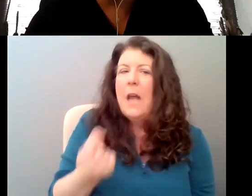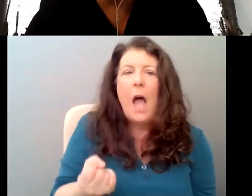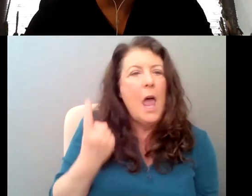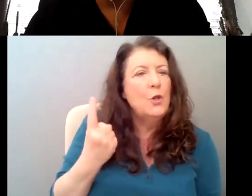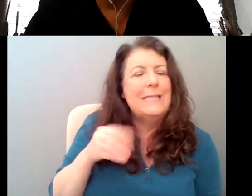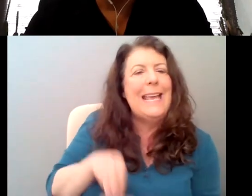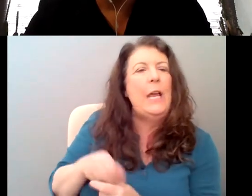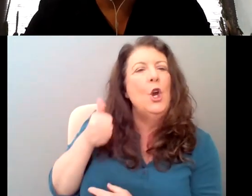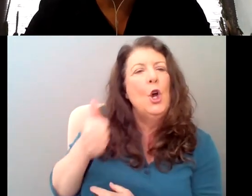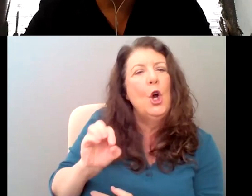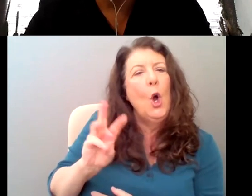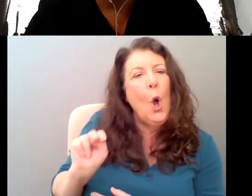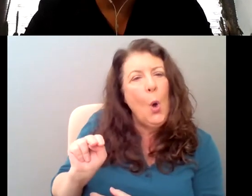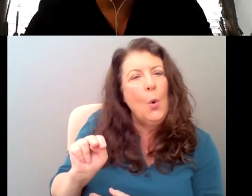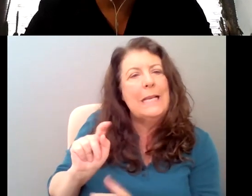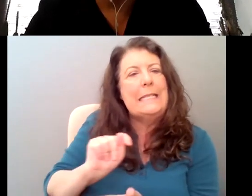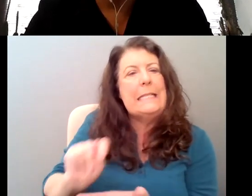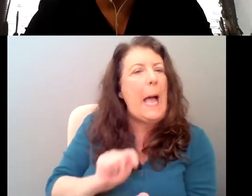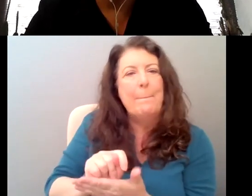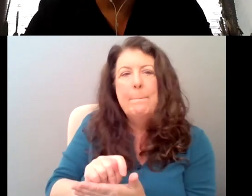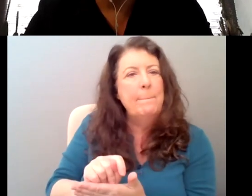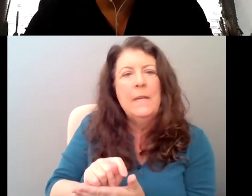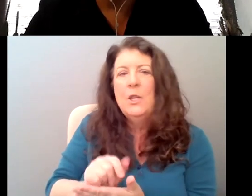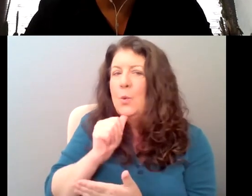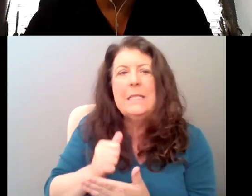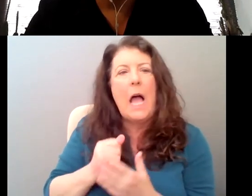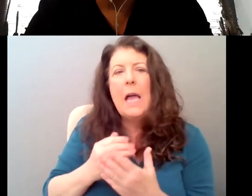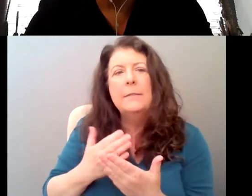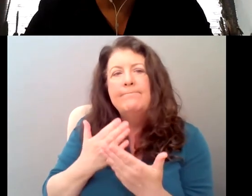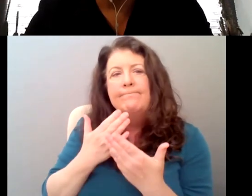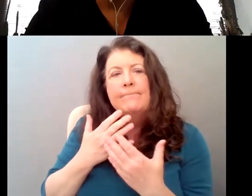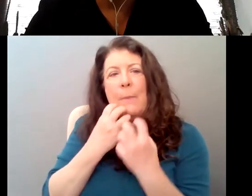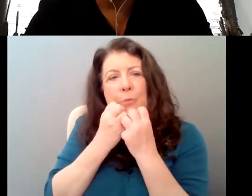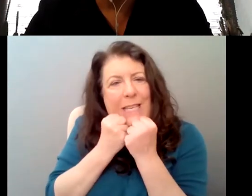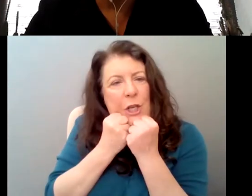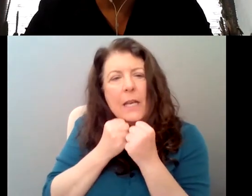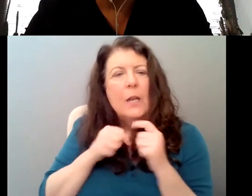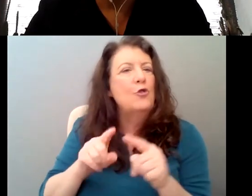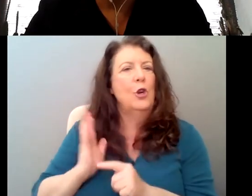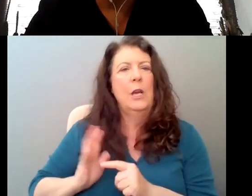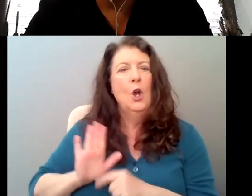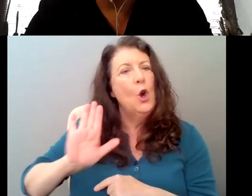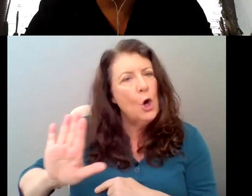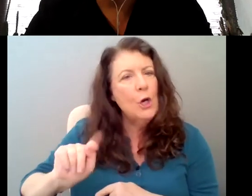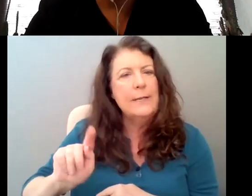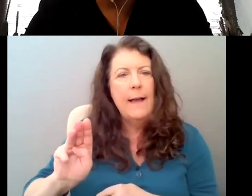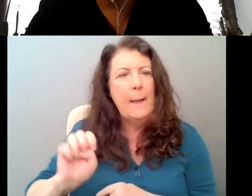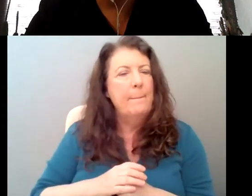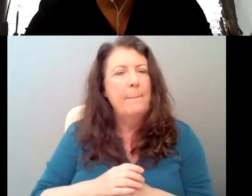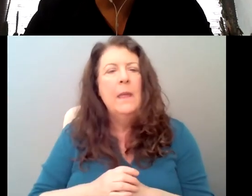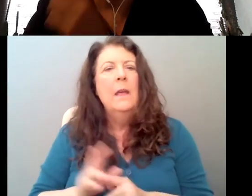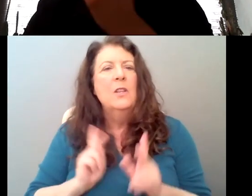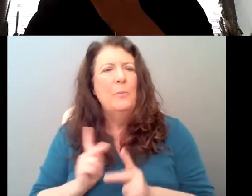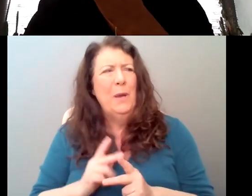appreciated in her own time. Um, and you know, one thing I think people were surprised at first saying like, why would